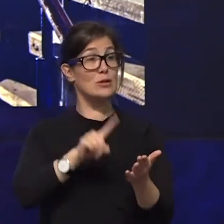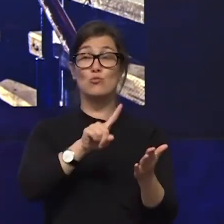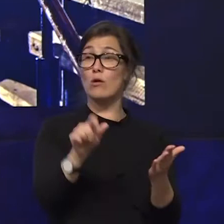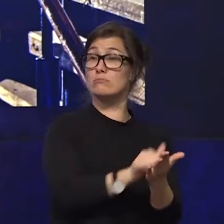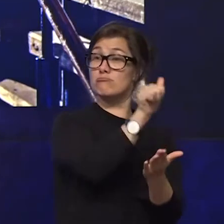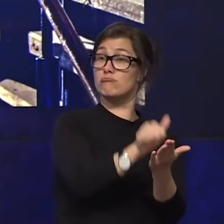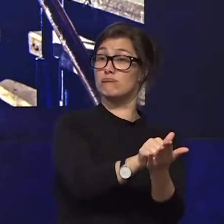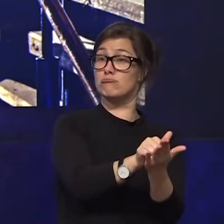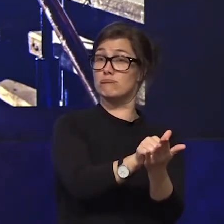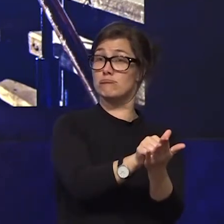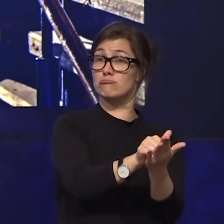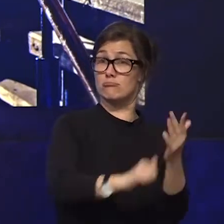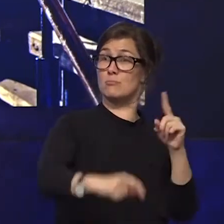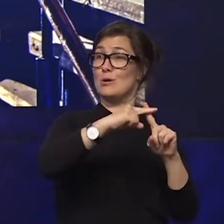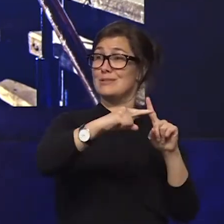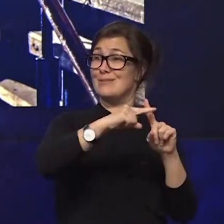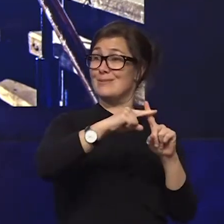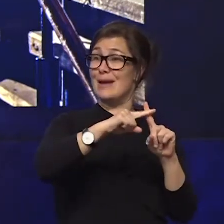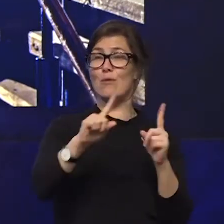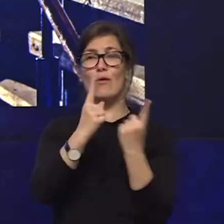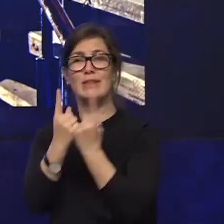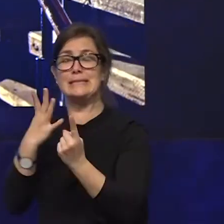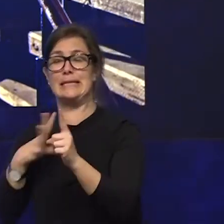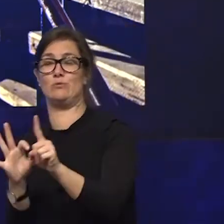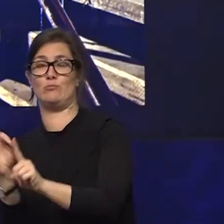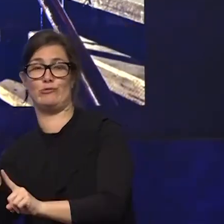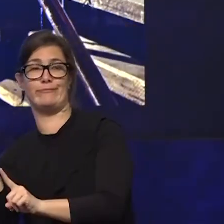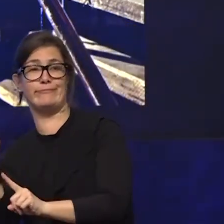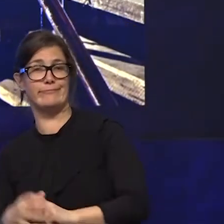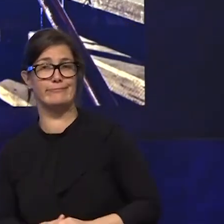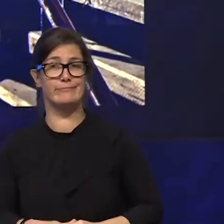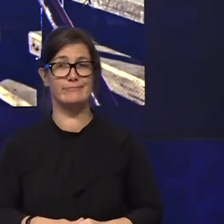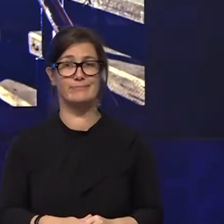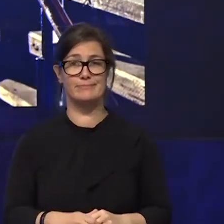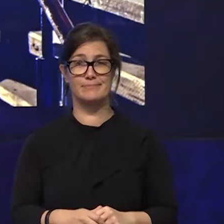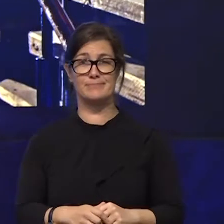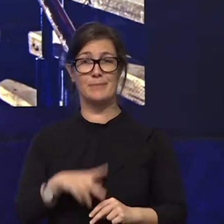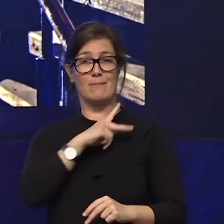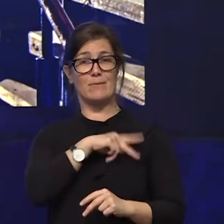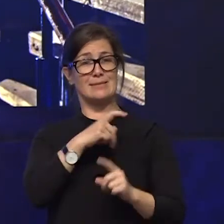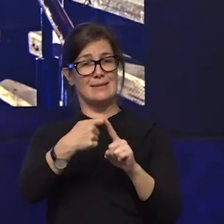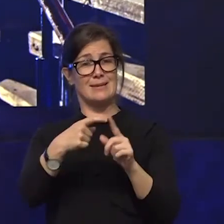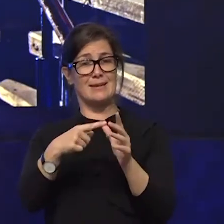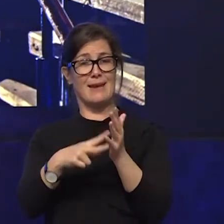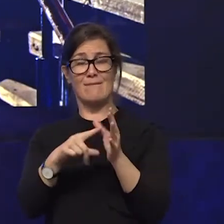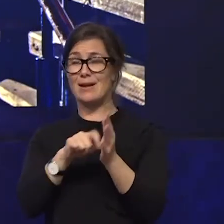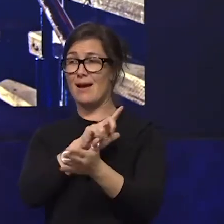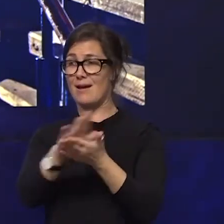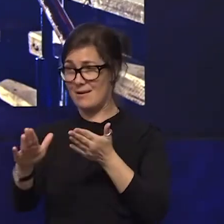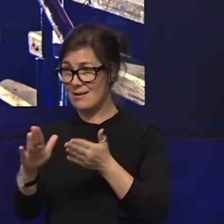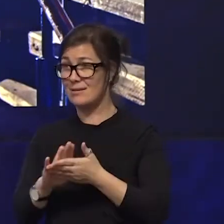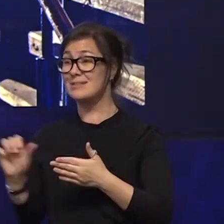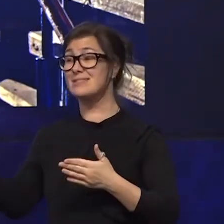and where indeed we need to improve professor kavanagh's presentation on